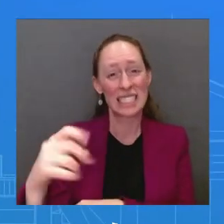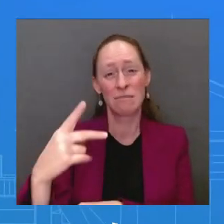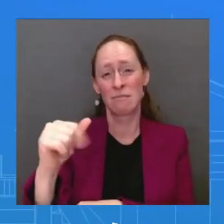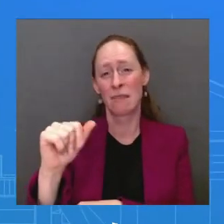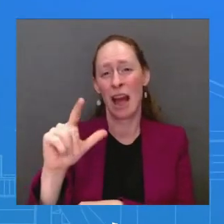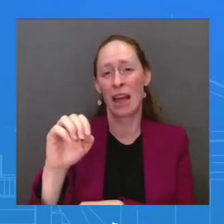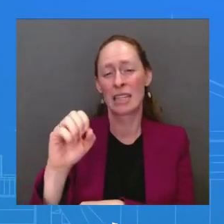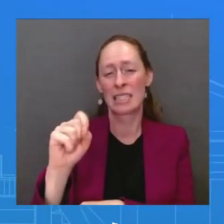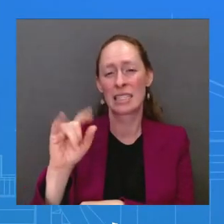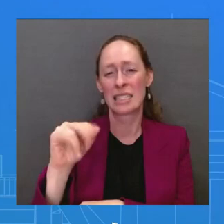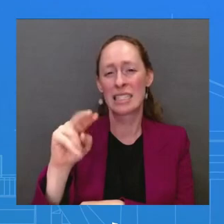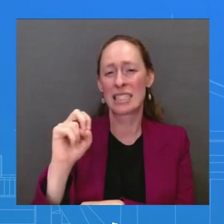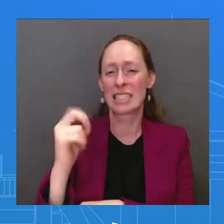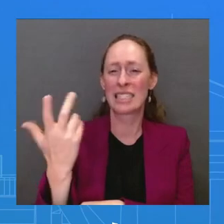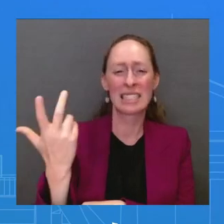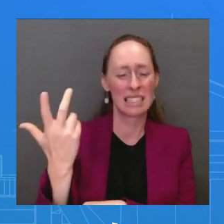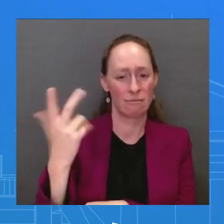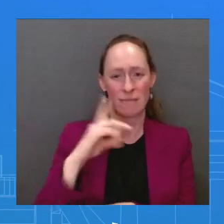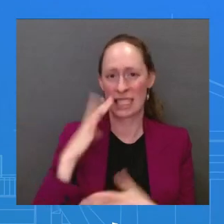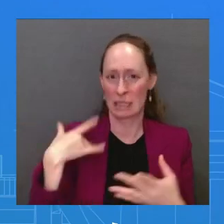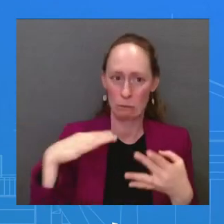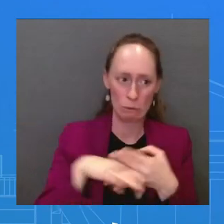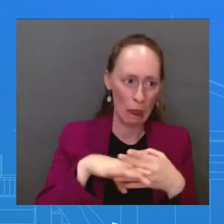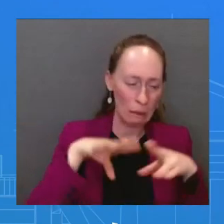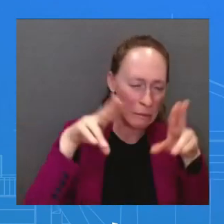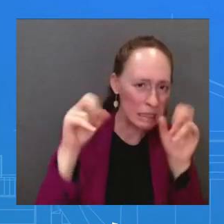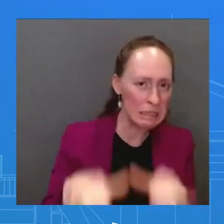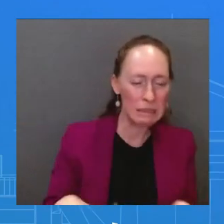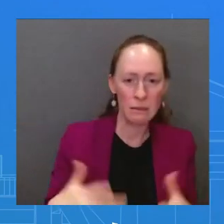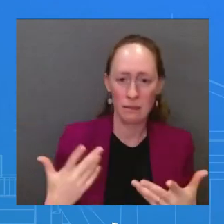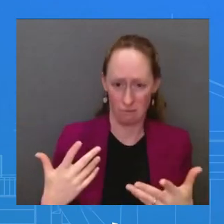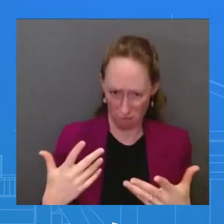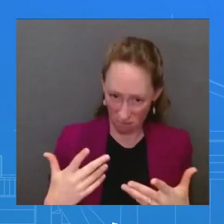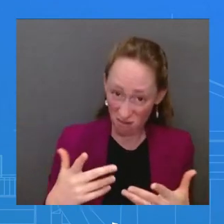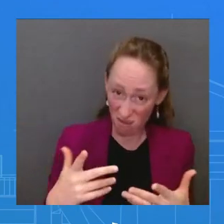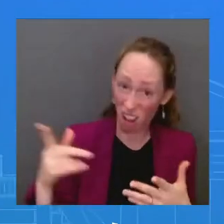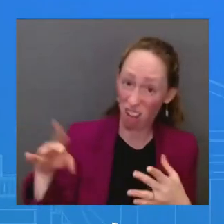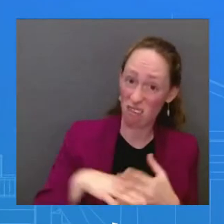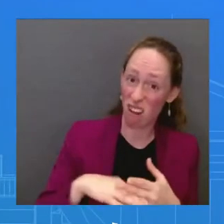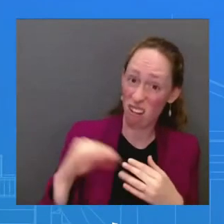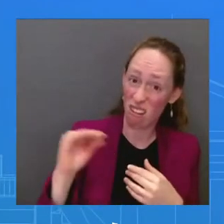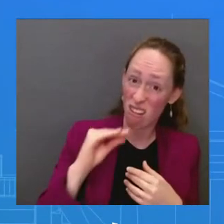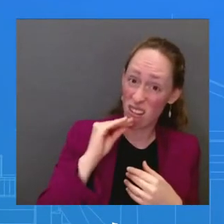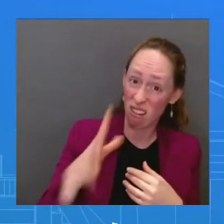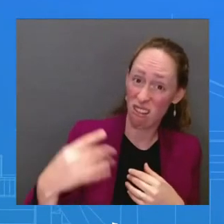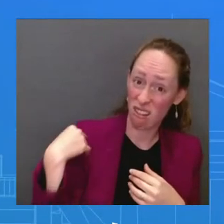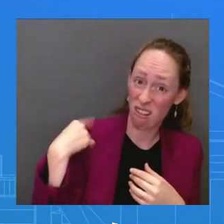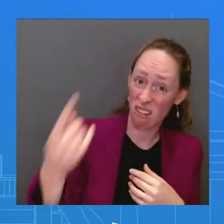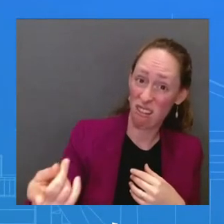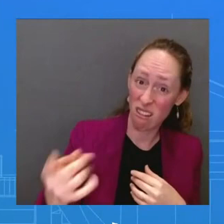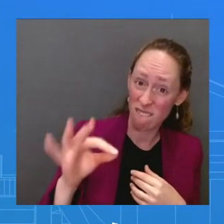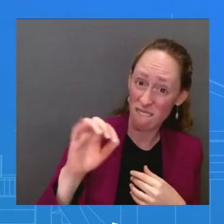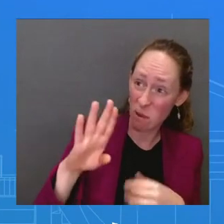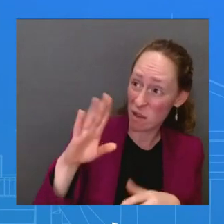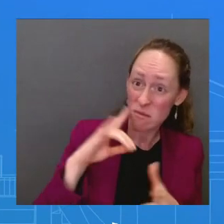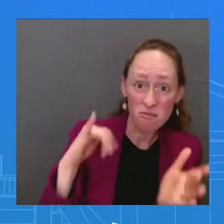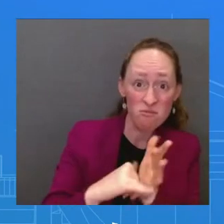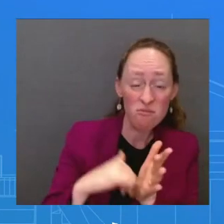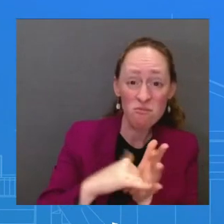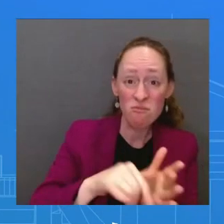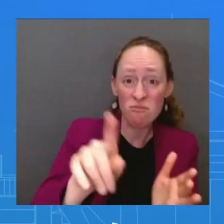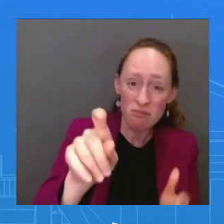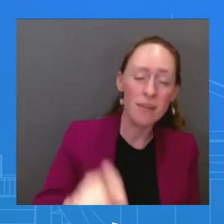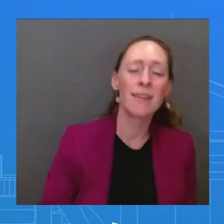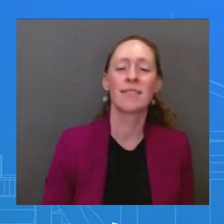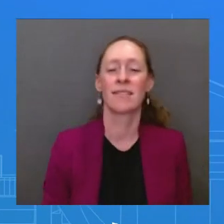Palestine. He promised that he would, and he will. But was he on – so he was not on a break when he was in Lake Tahoe?